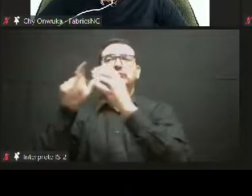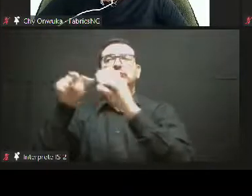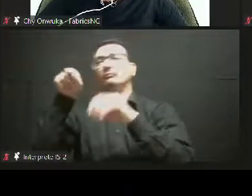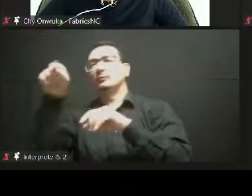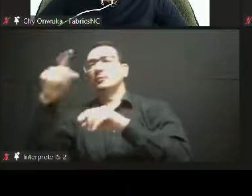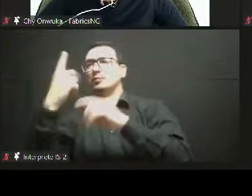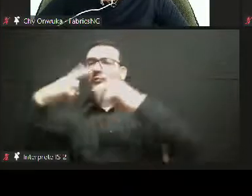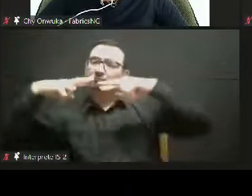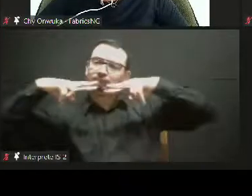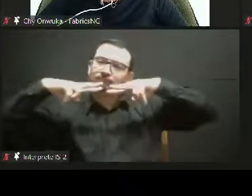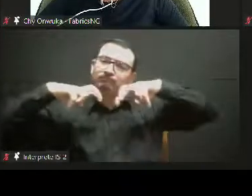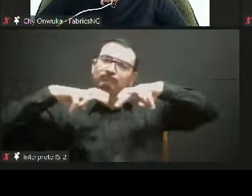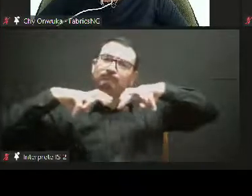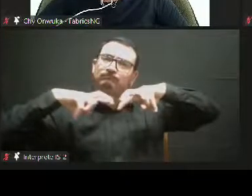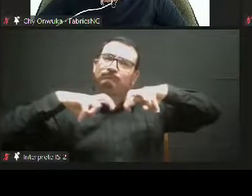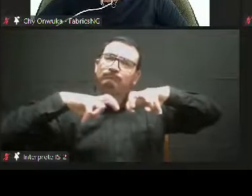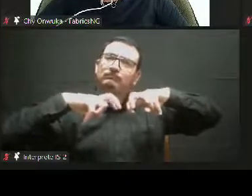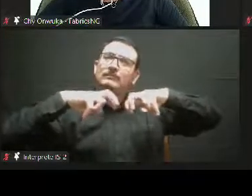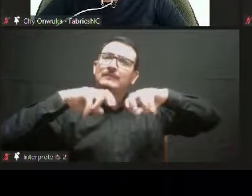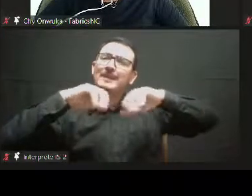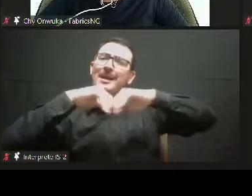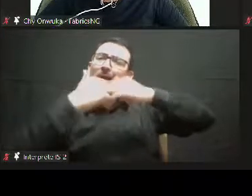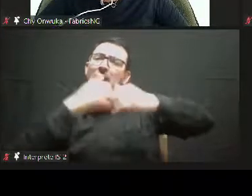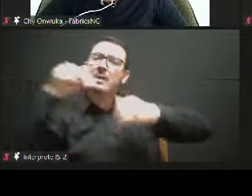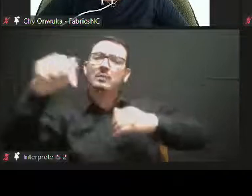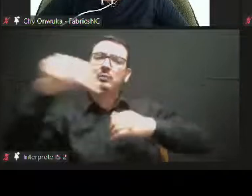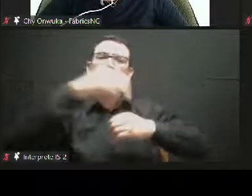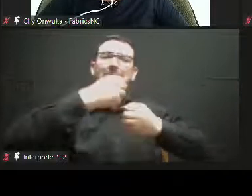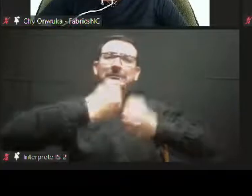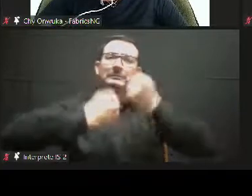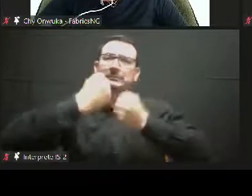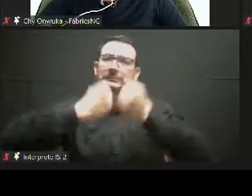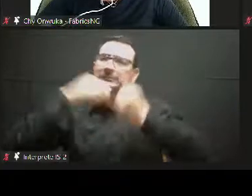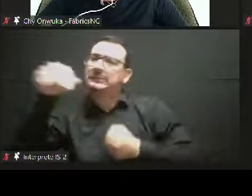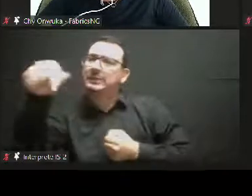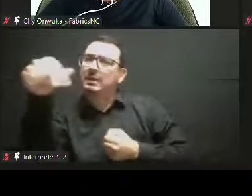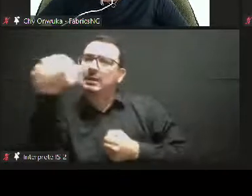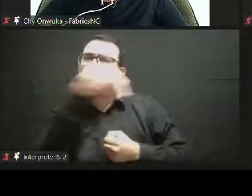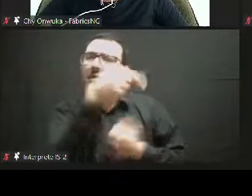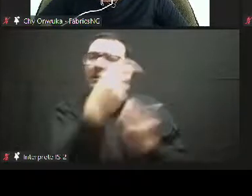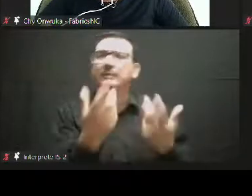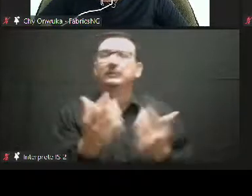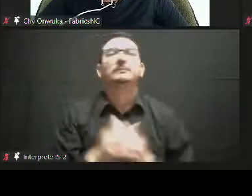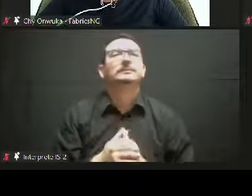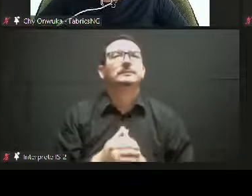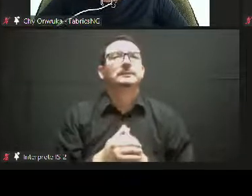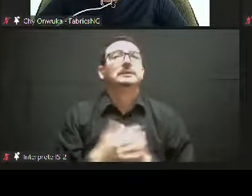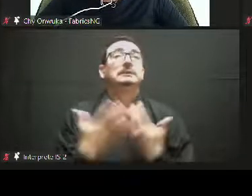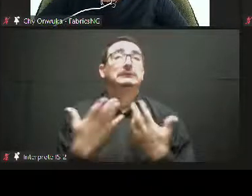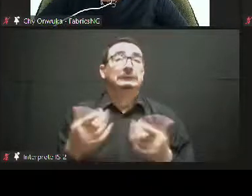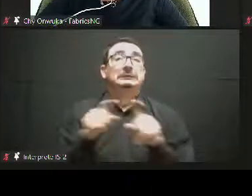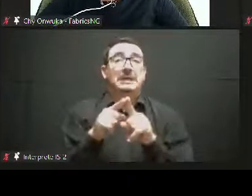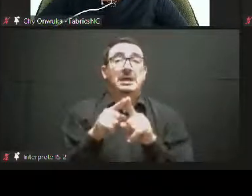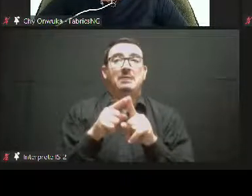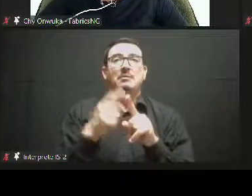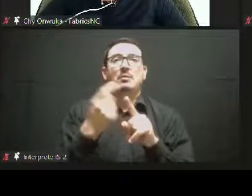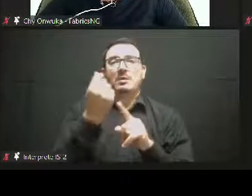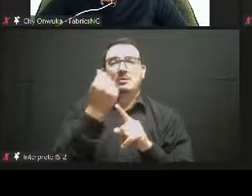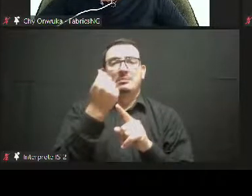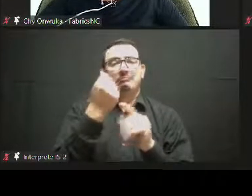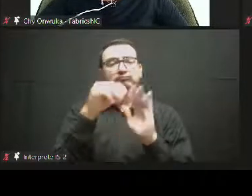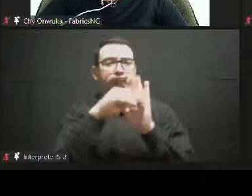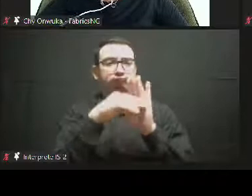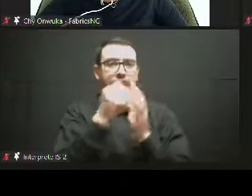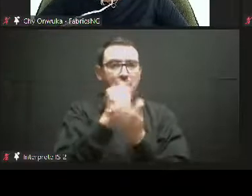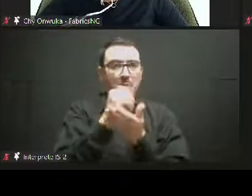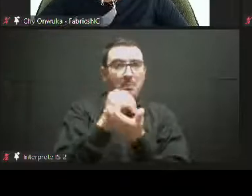increased the budget of research for culture and creativity by adding this intervention area in cluster two, which is called